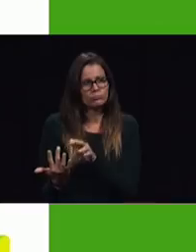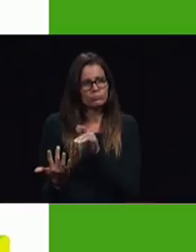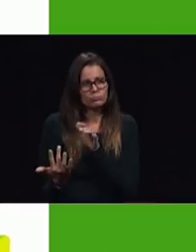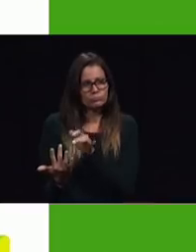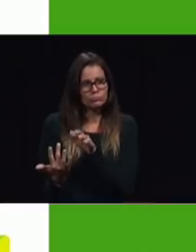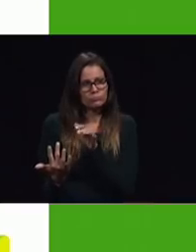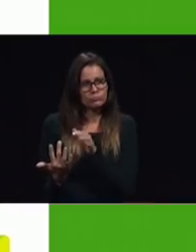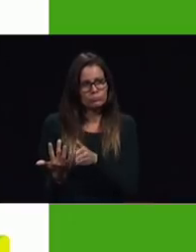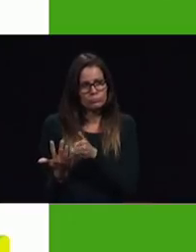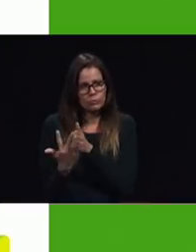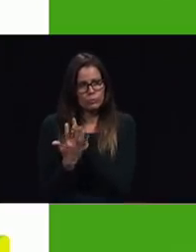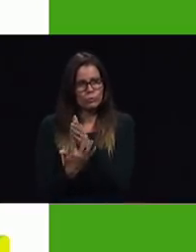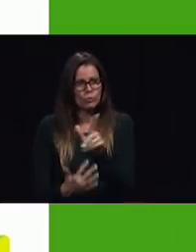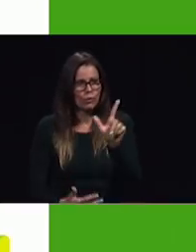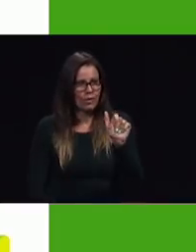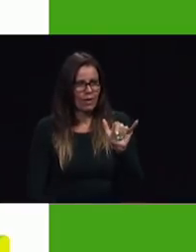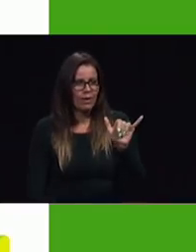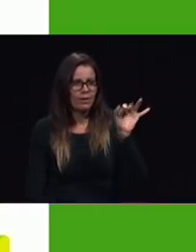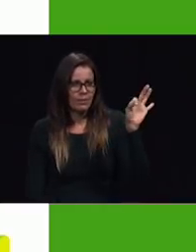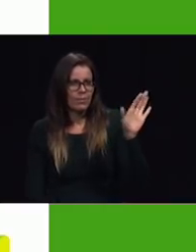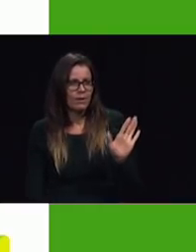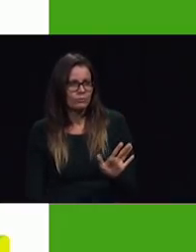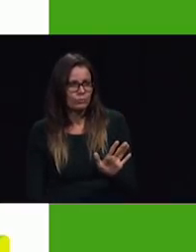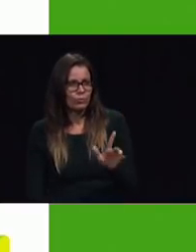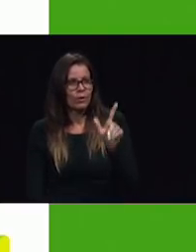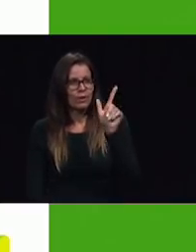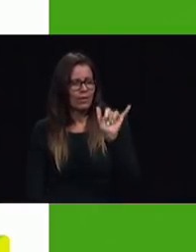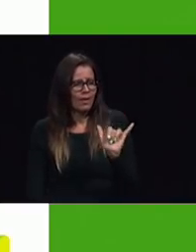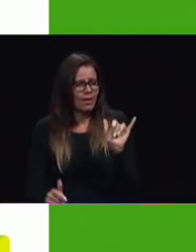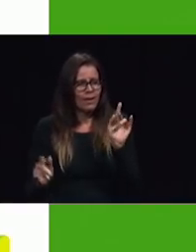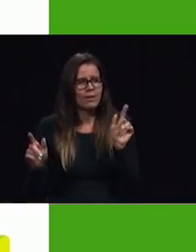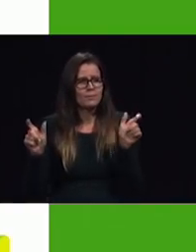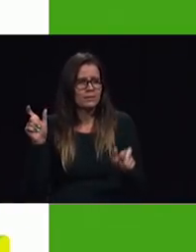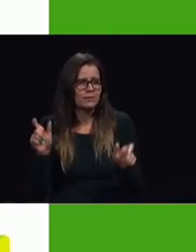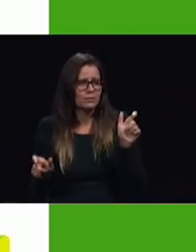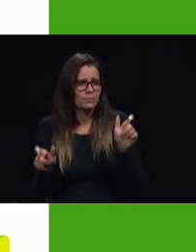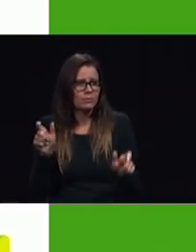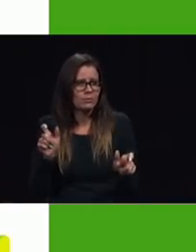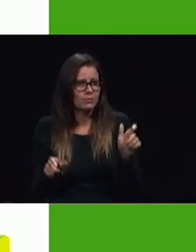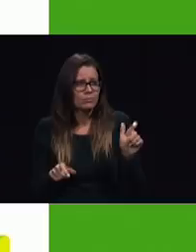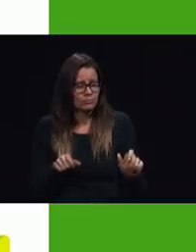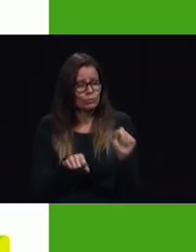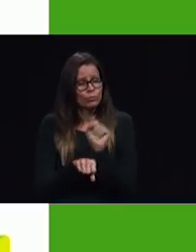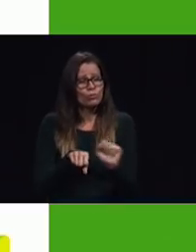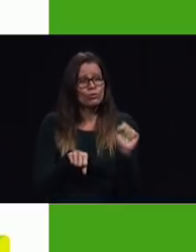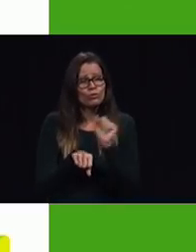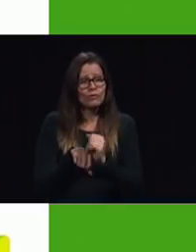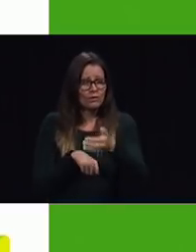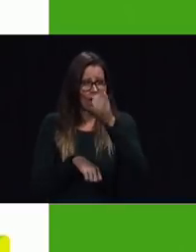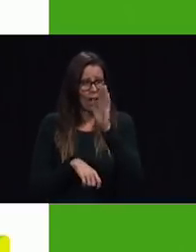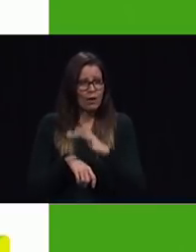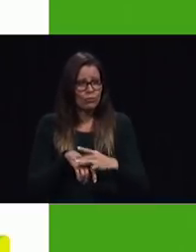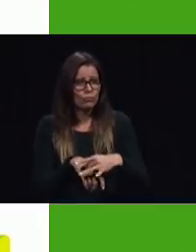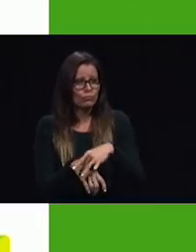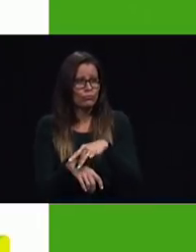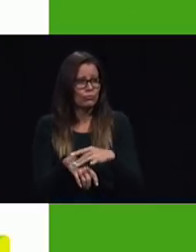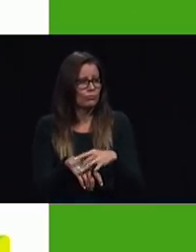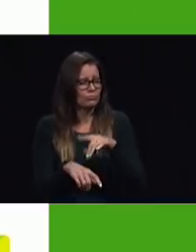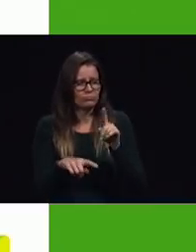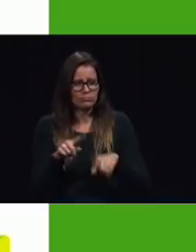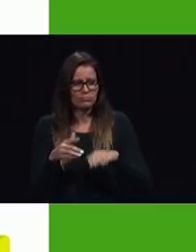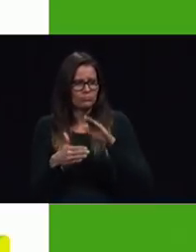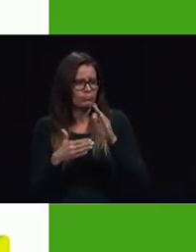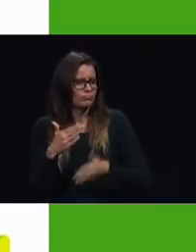the work of God in this earth can never be finished until the men and women comprising our church